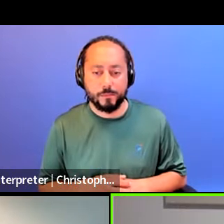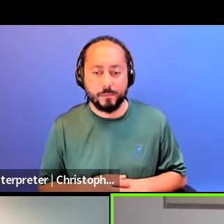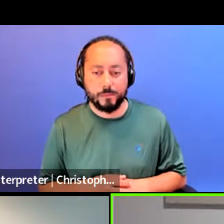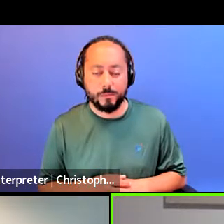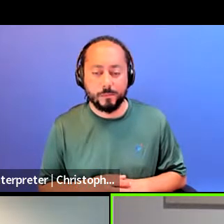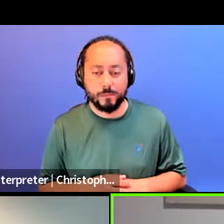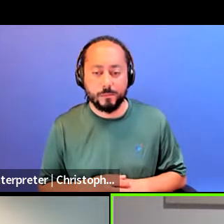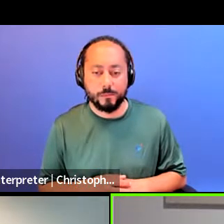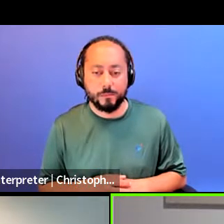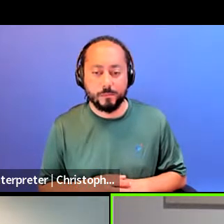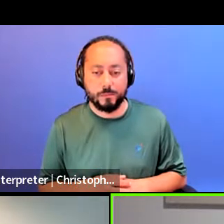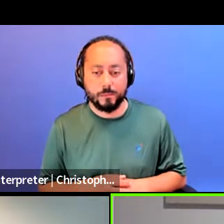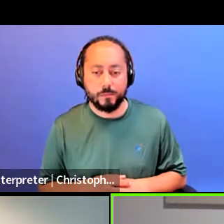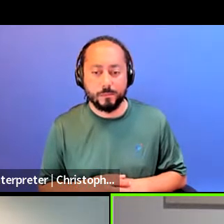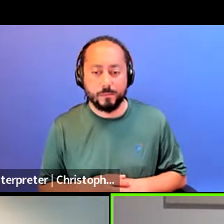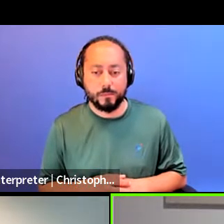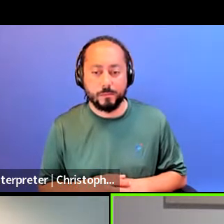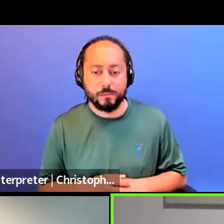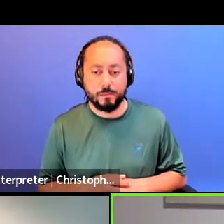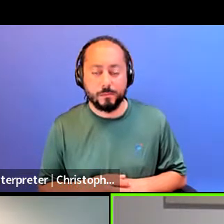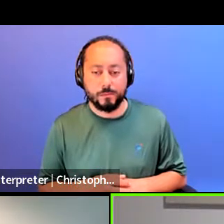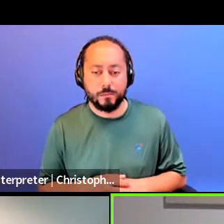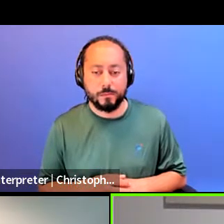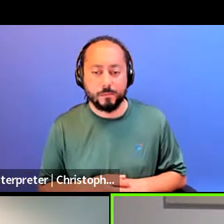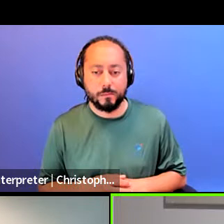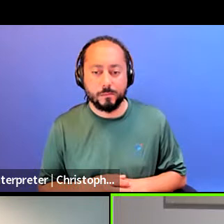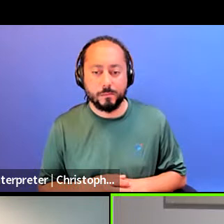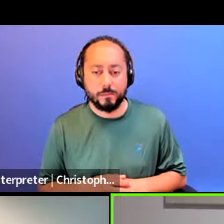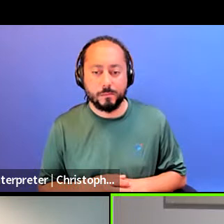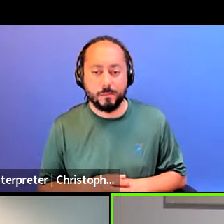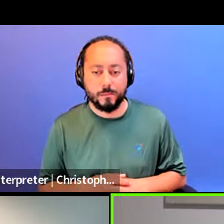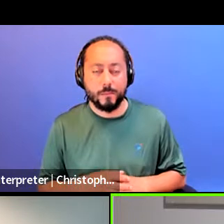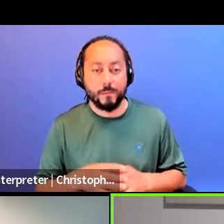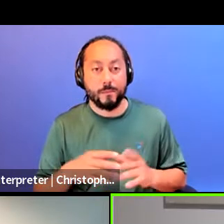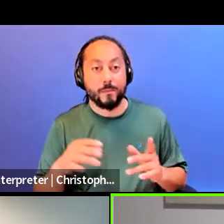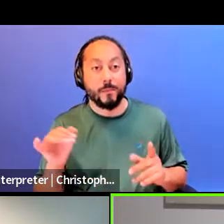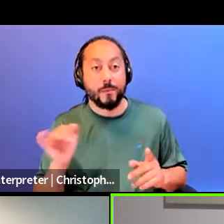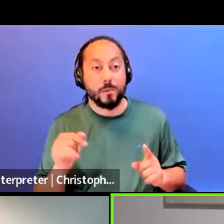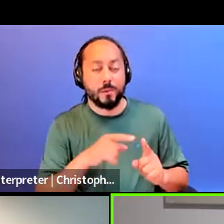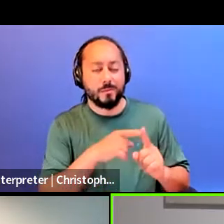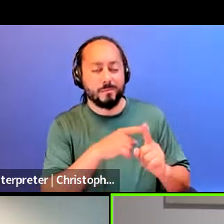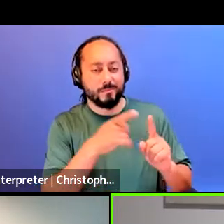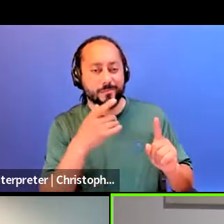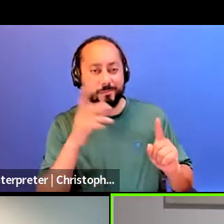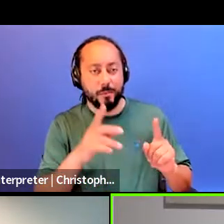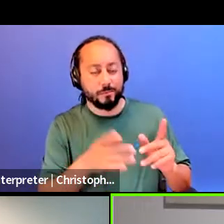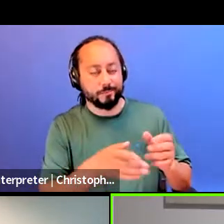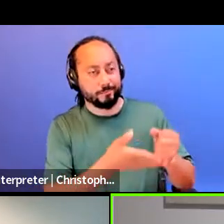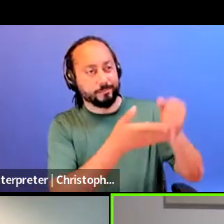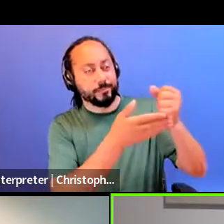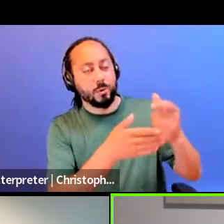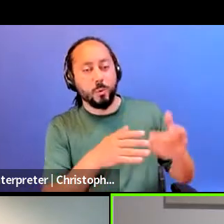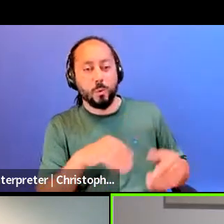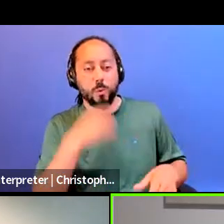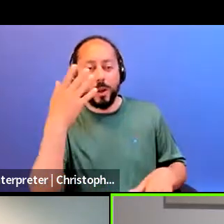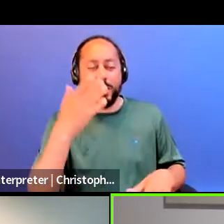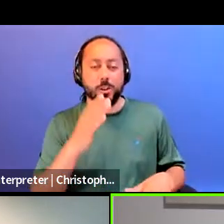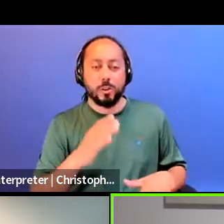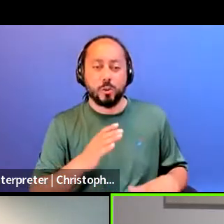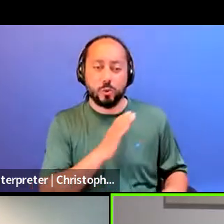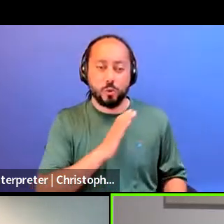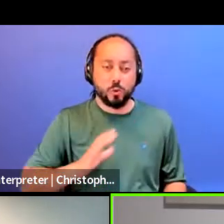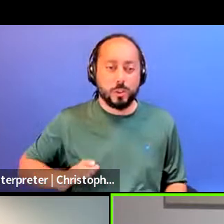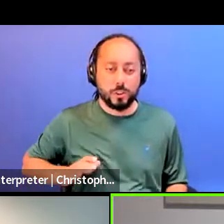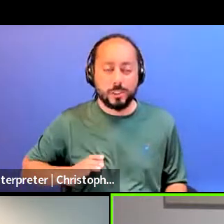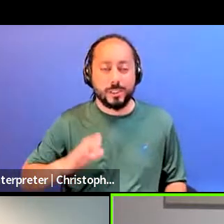at how like ethno, you know, white Christian nationalism is like a such a factor in what's happening